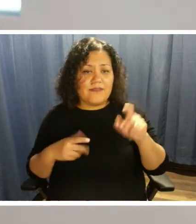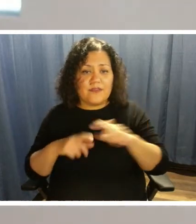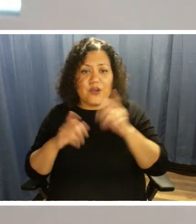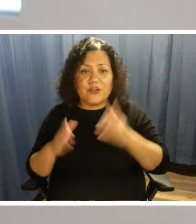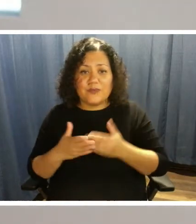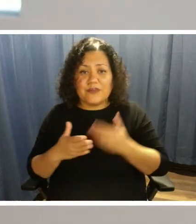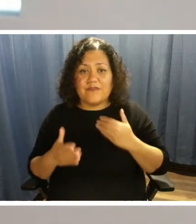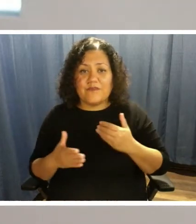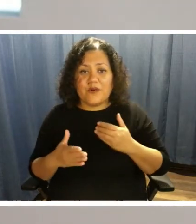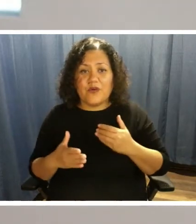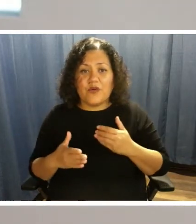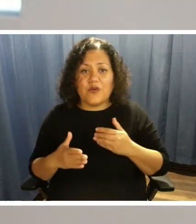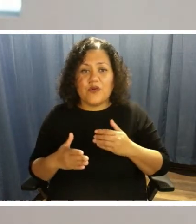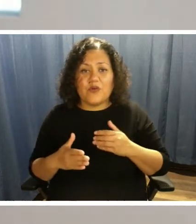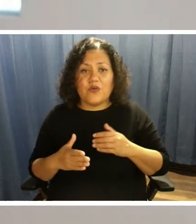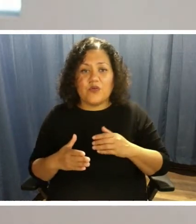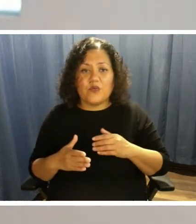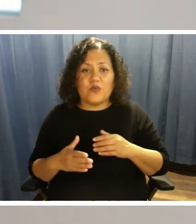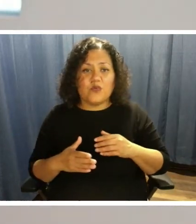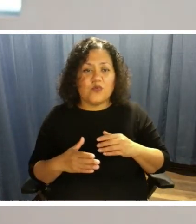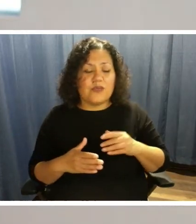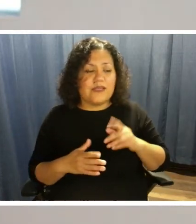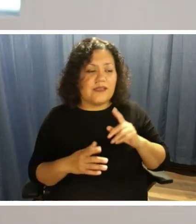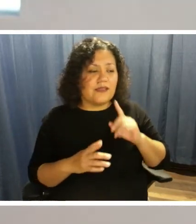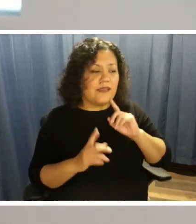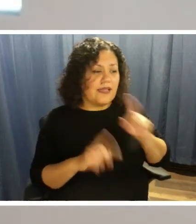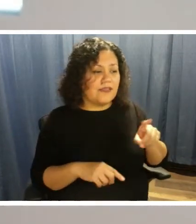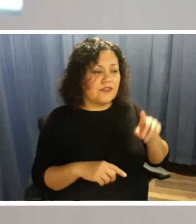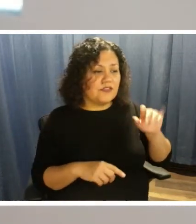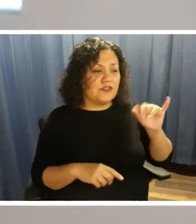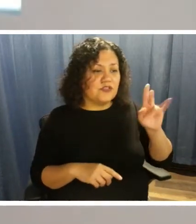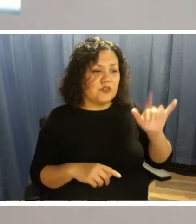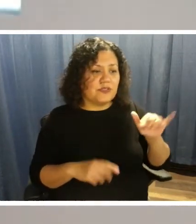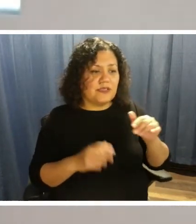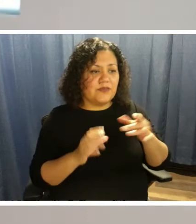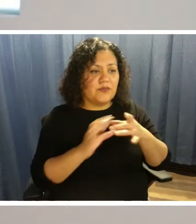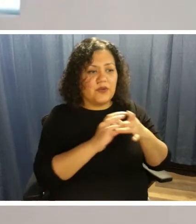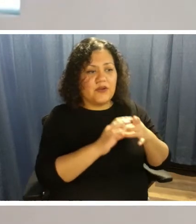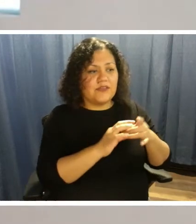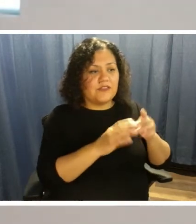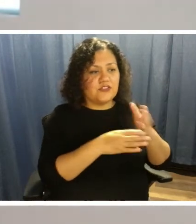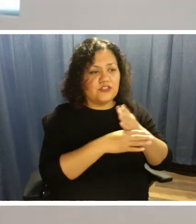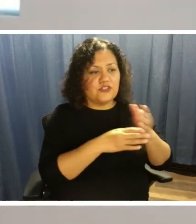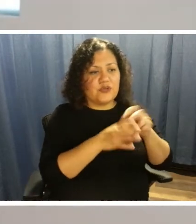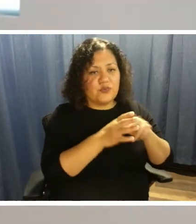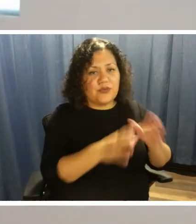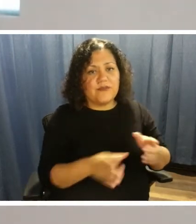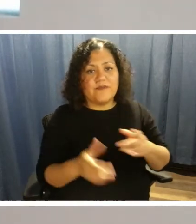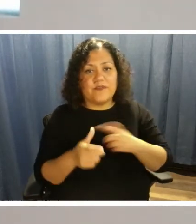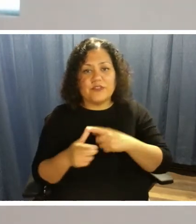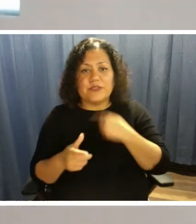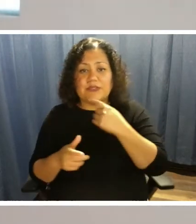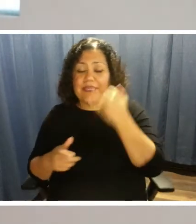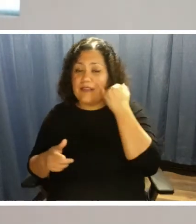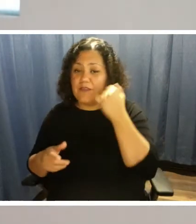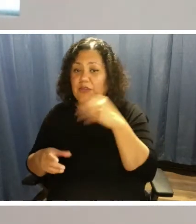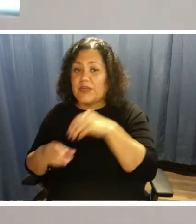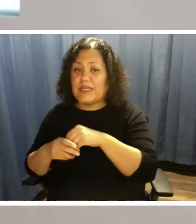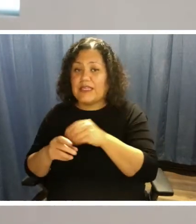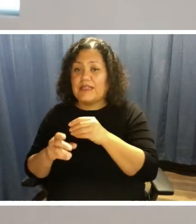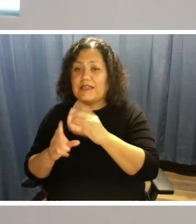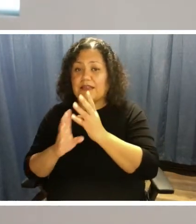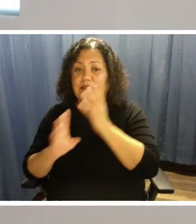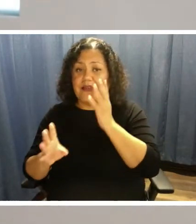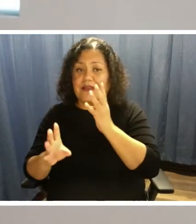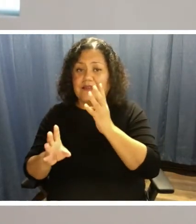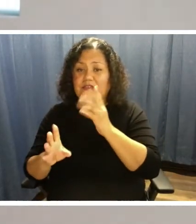to Judy on her question regarding shared rides. We'd like to tell our callers that if you're in the queue and we don't get to you,